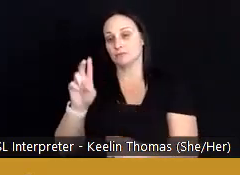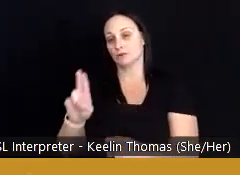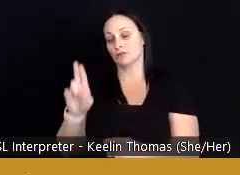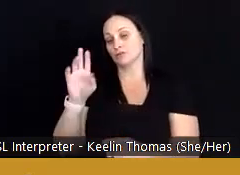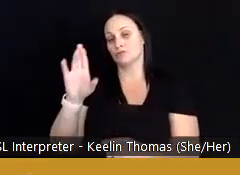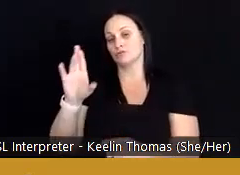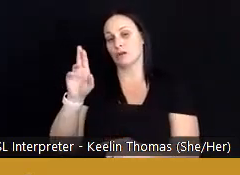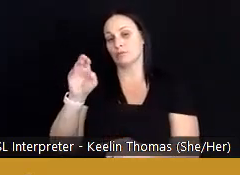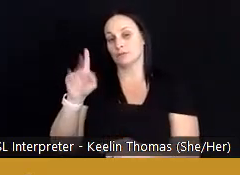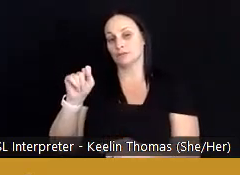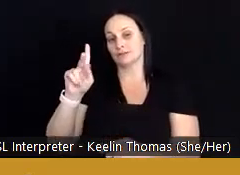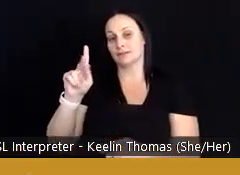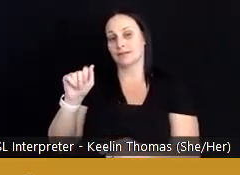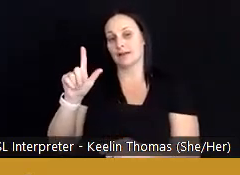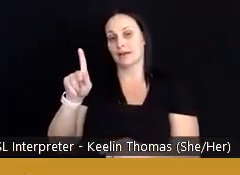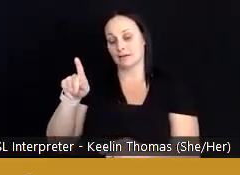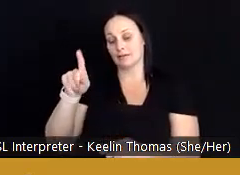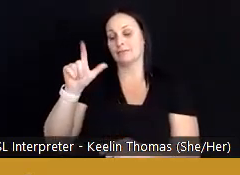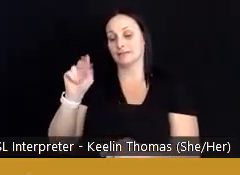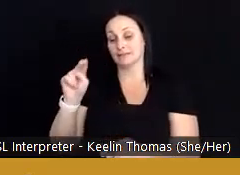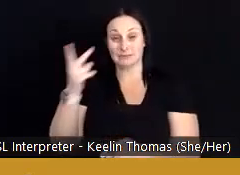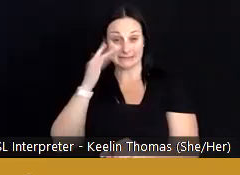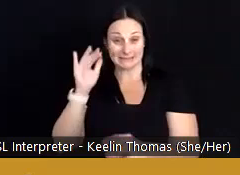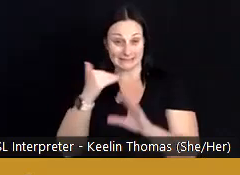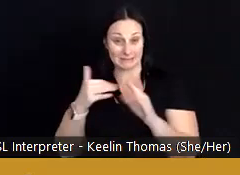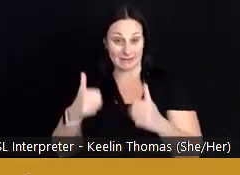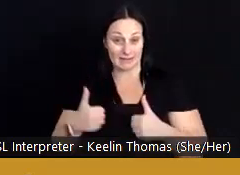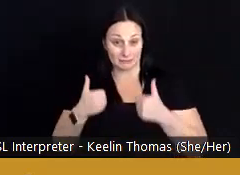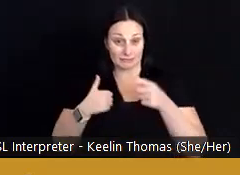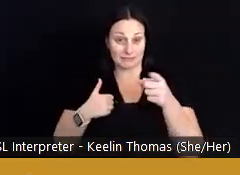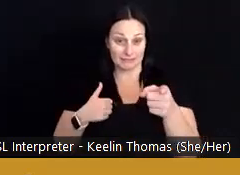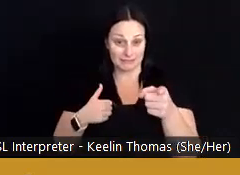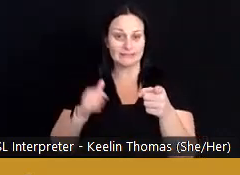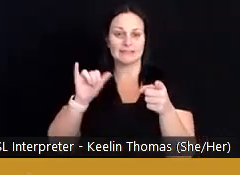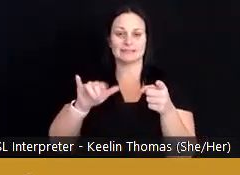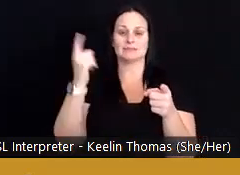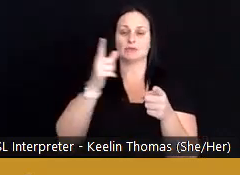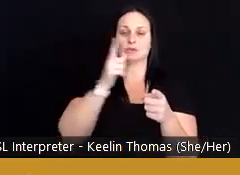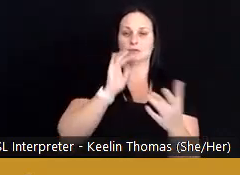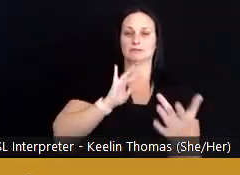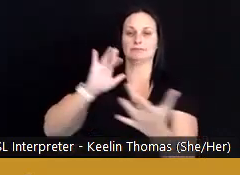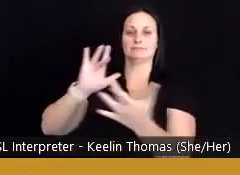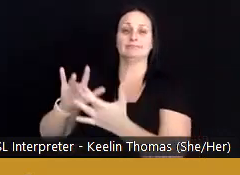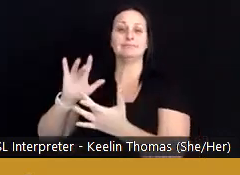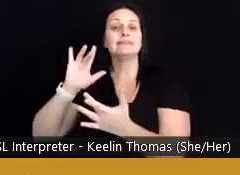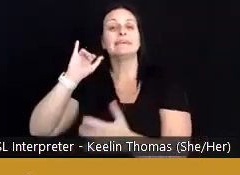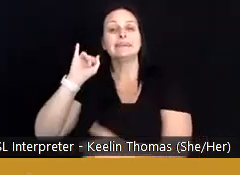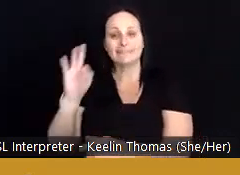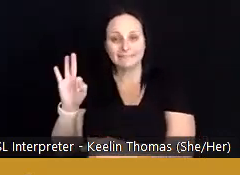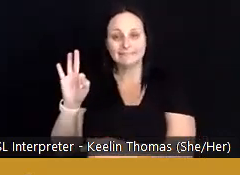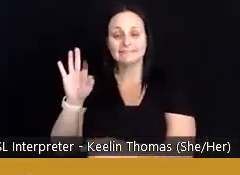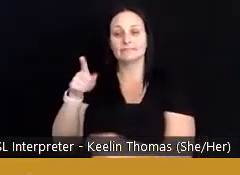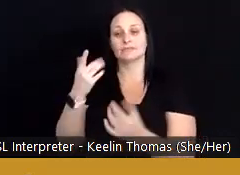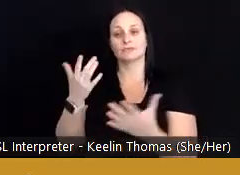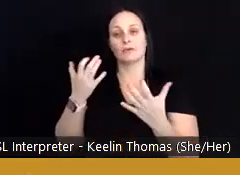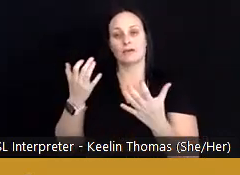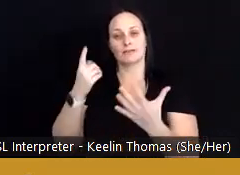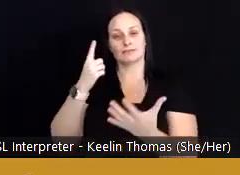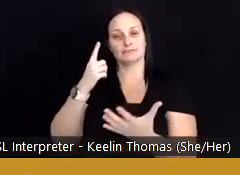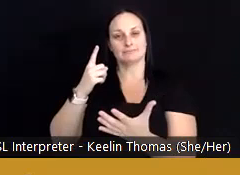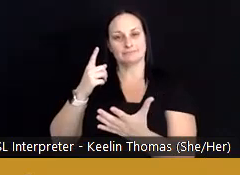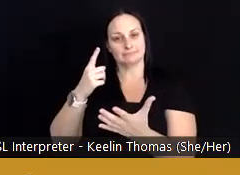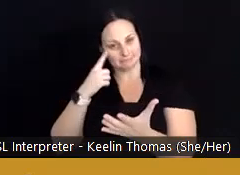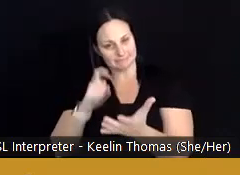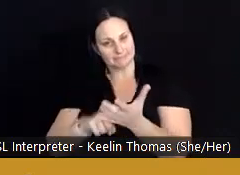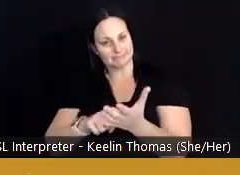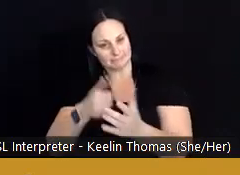And you see his email here on the screen as someone that you can reach out to if you would like to identify yourself